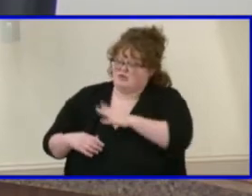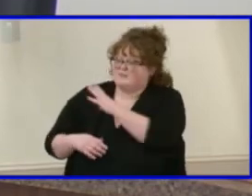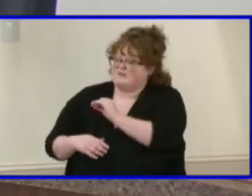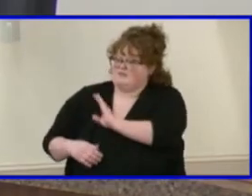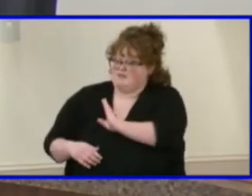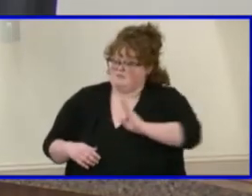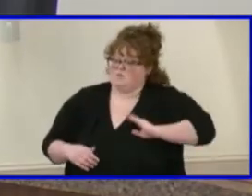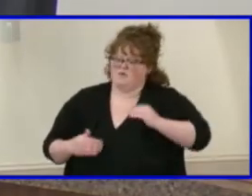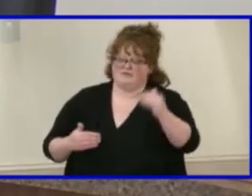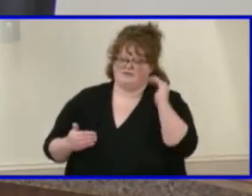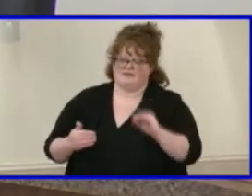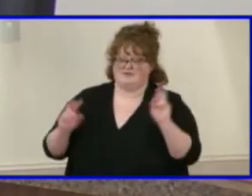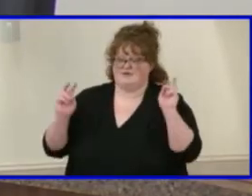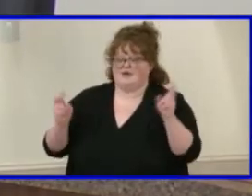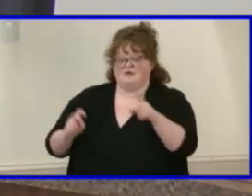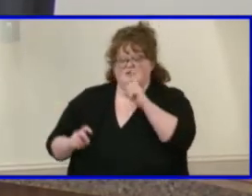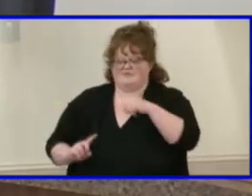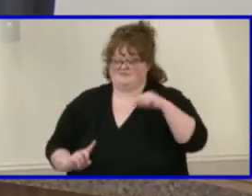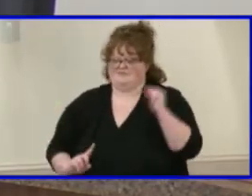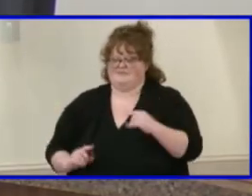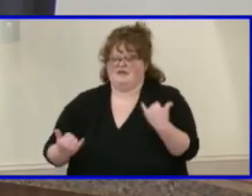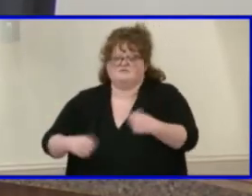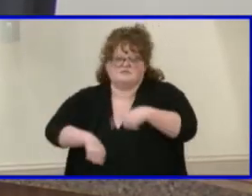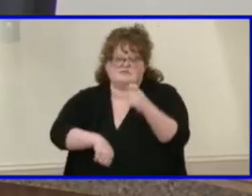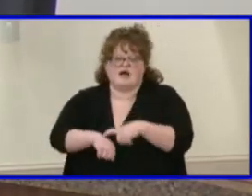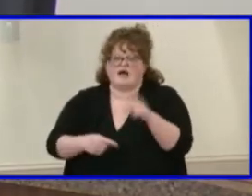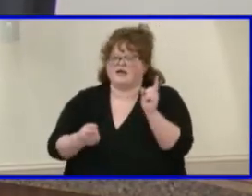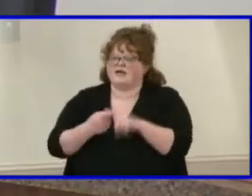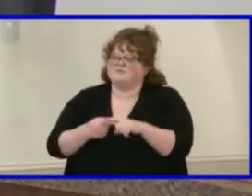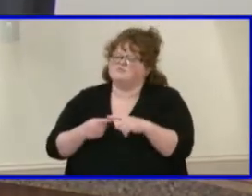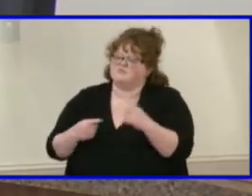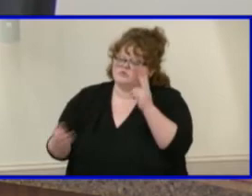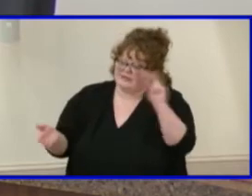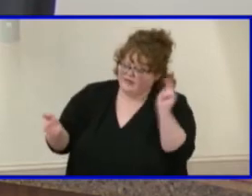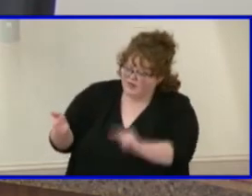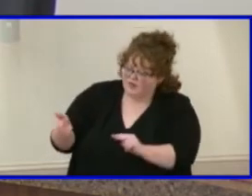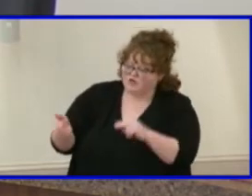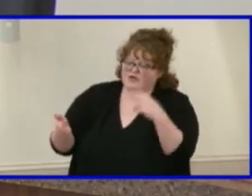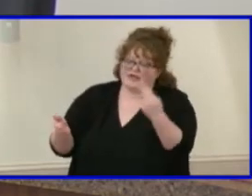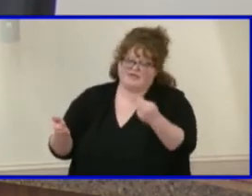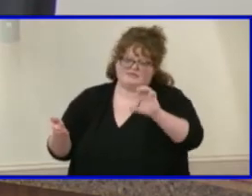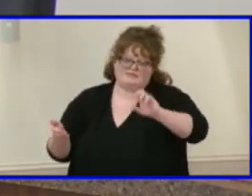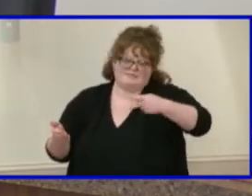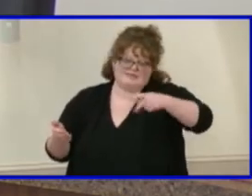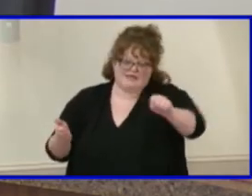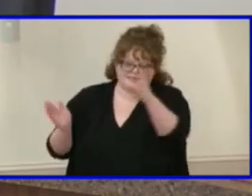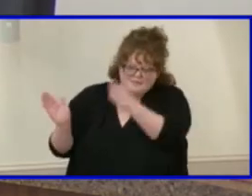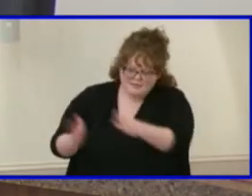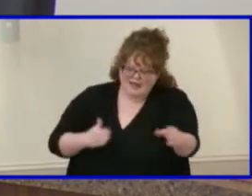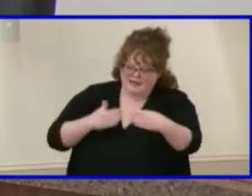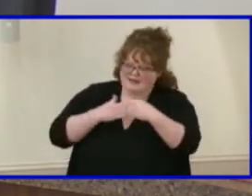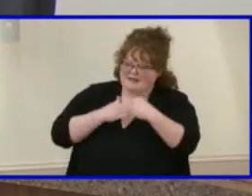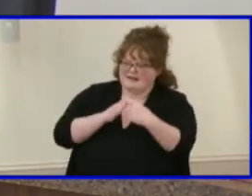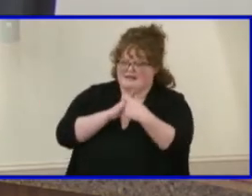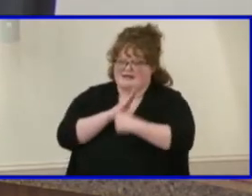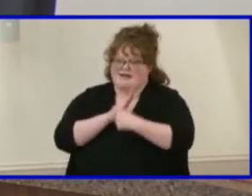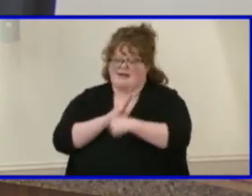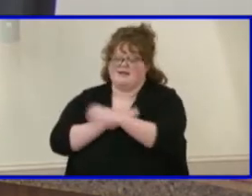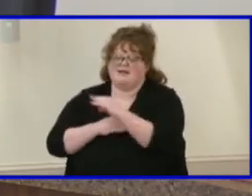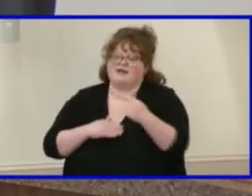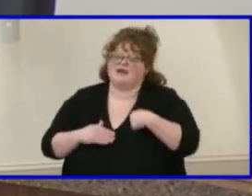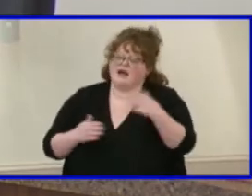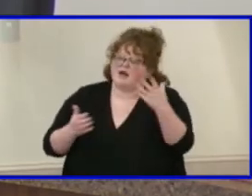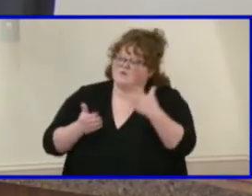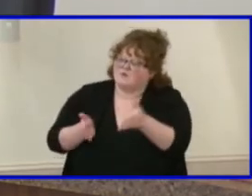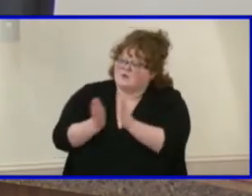item. It is that time of year where we will be taking a look at the HCPS planning guide and I'll be seeking the board's